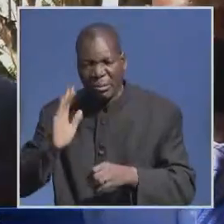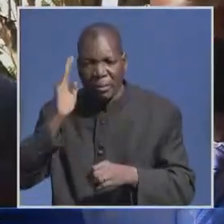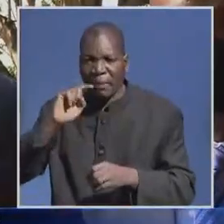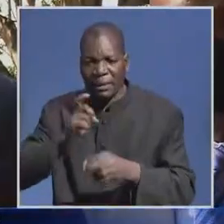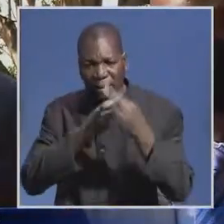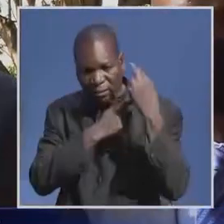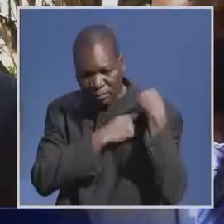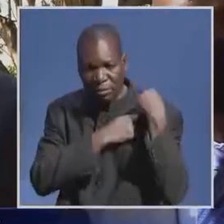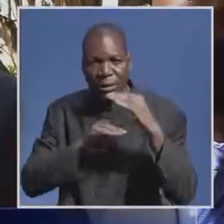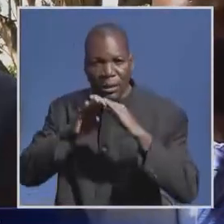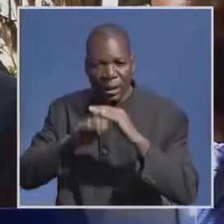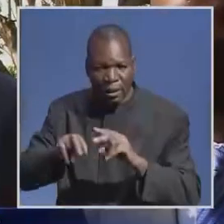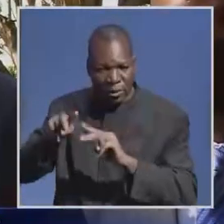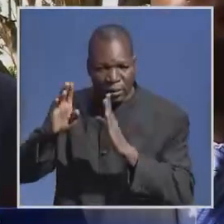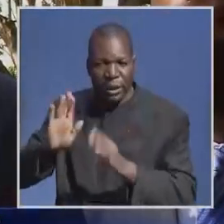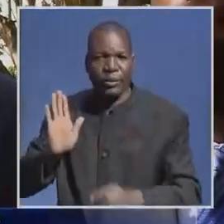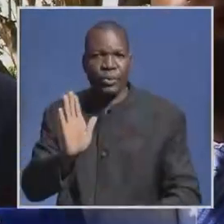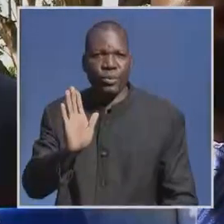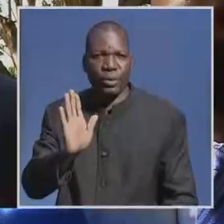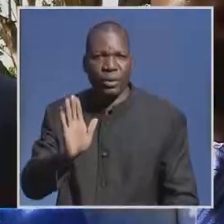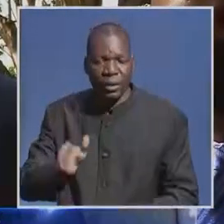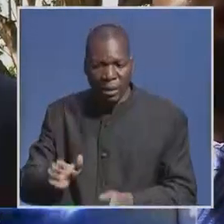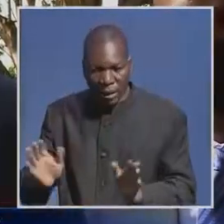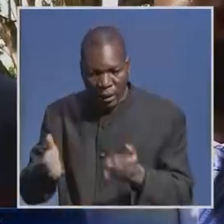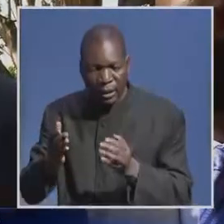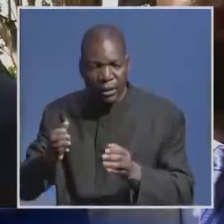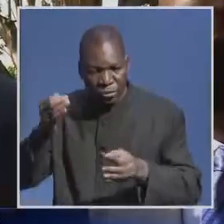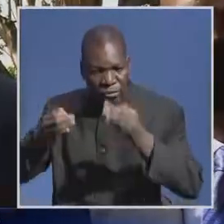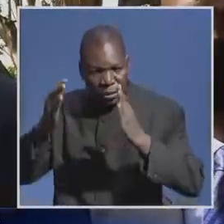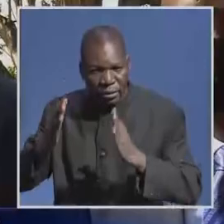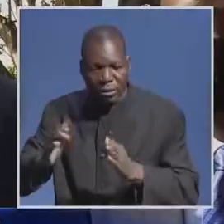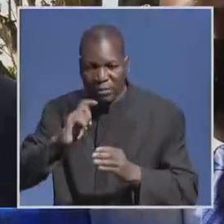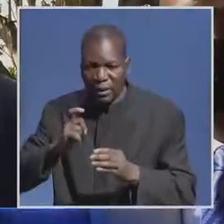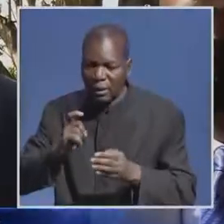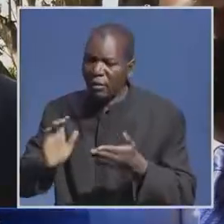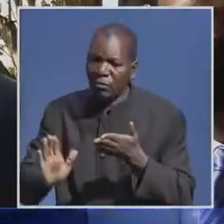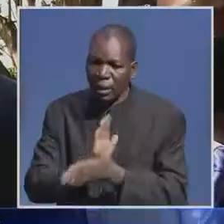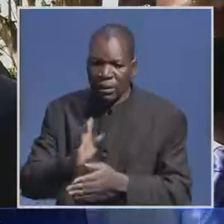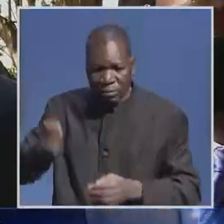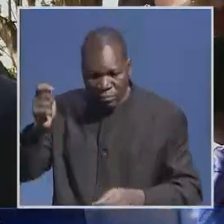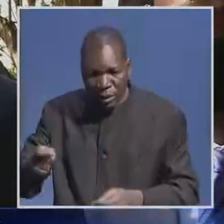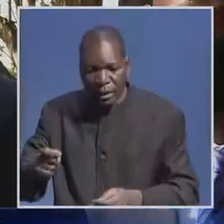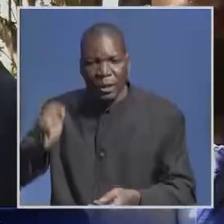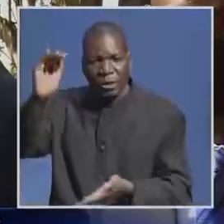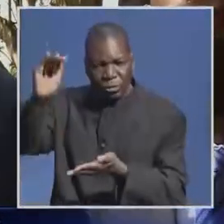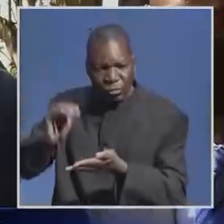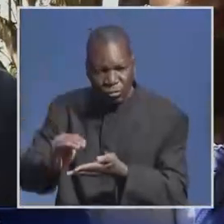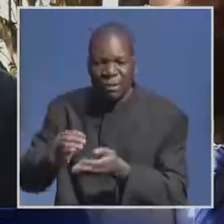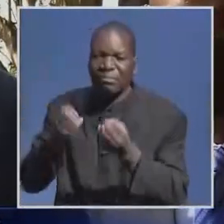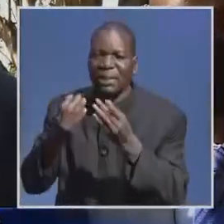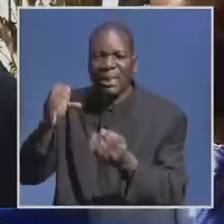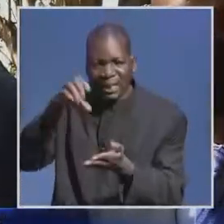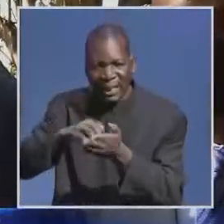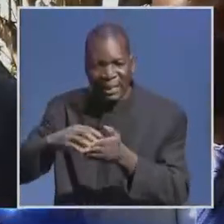their supervisors. He has since implored adjudicators to stick to timely delivery of justice to reduce the backlog of cases in the judiciary.